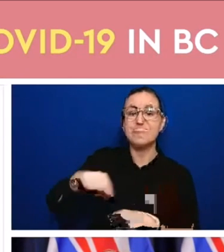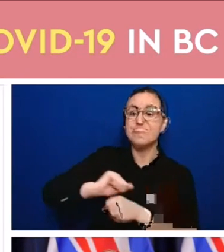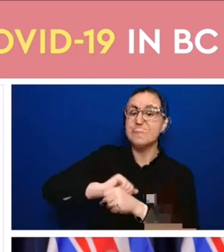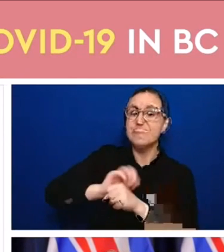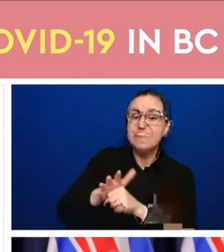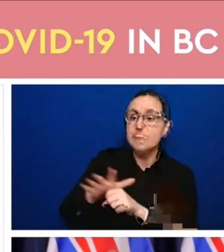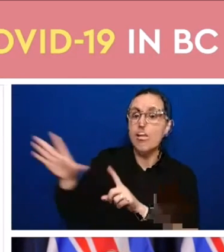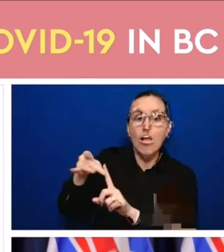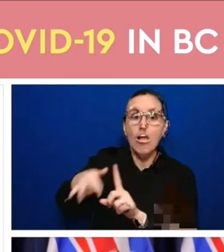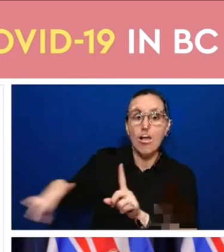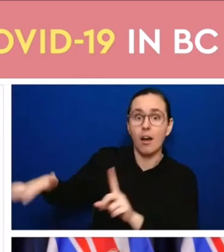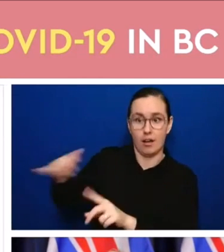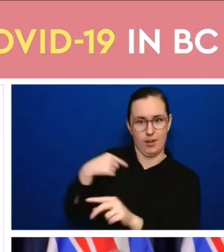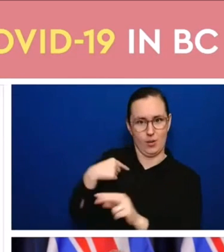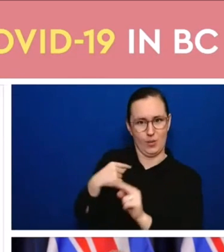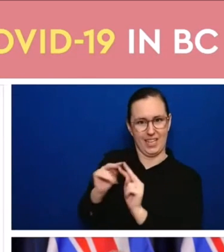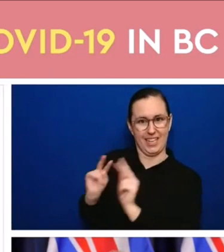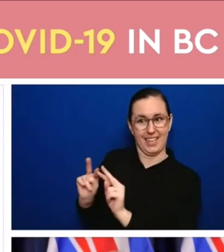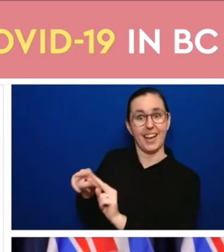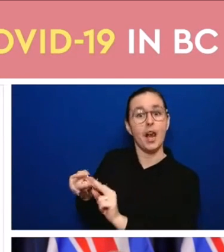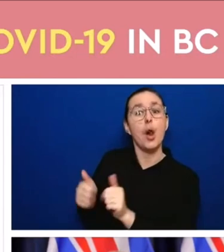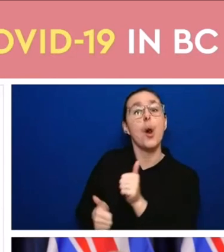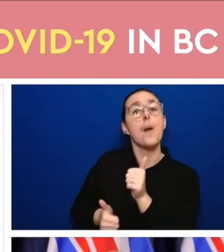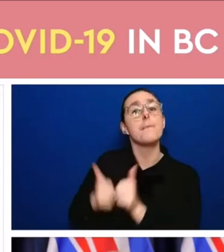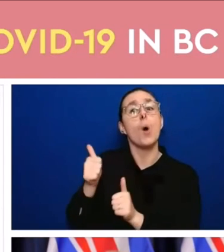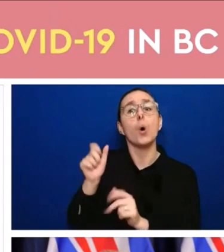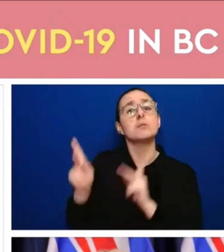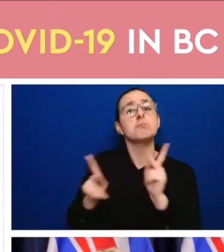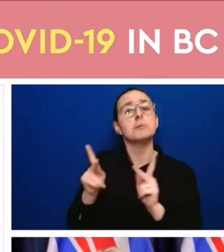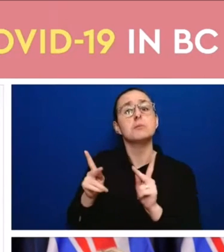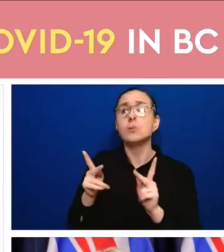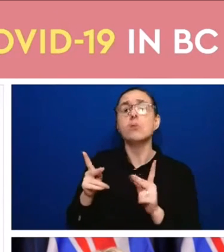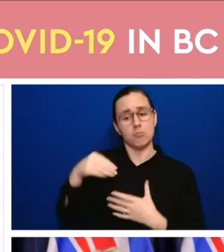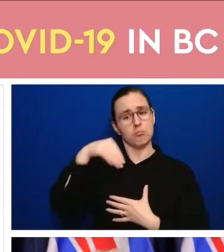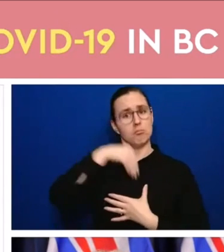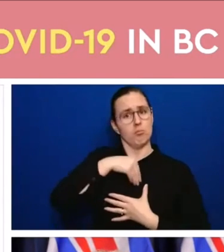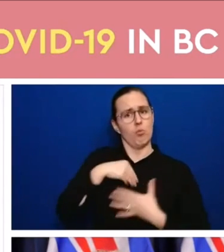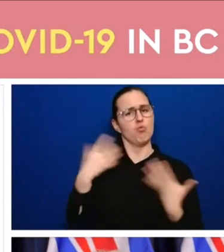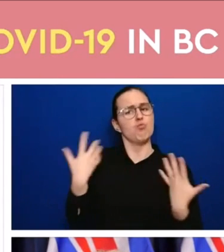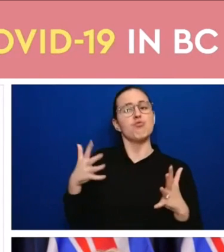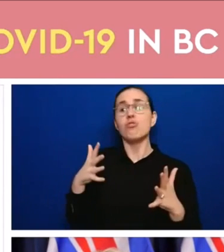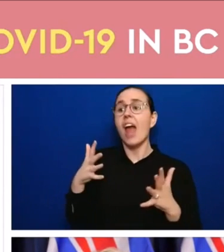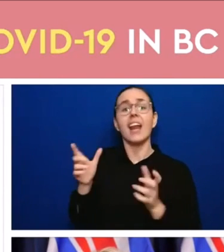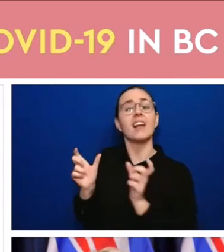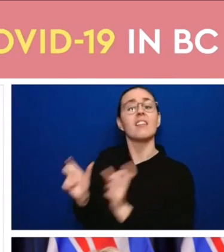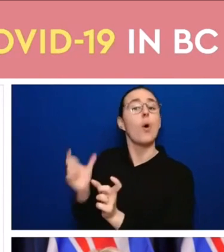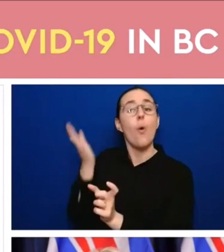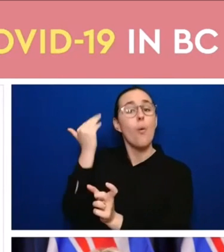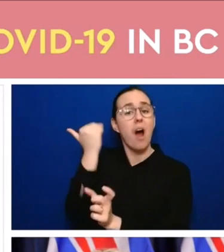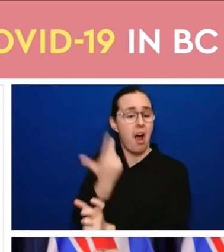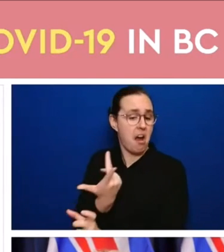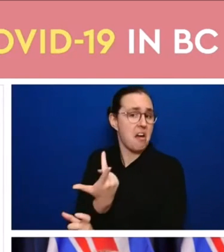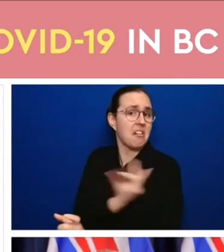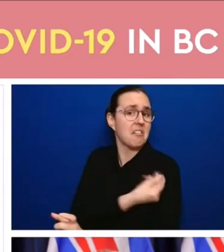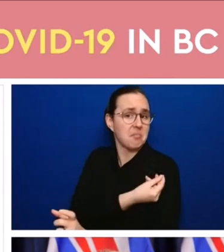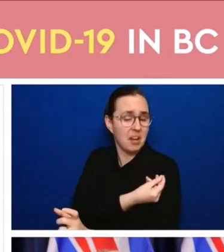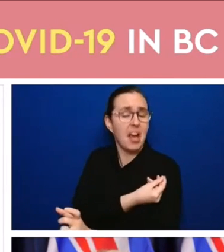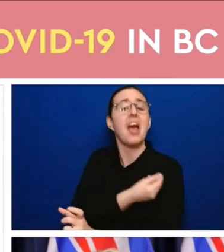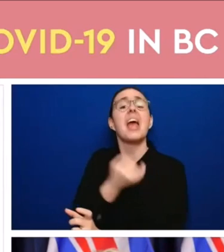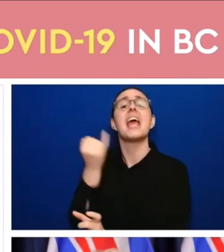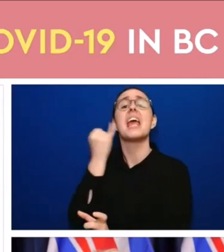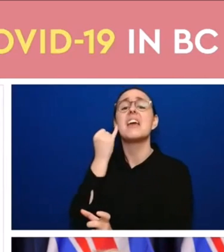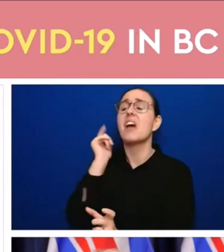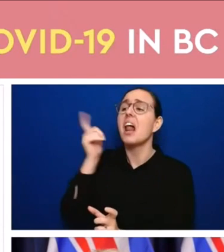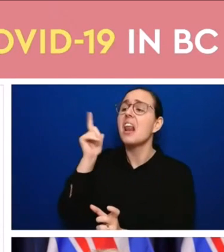doesn't lead to serious illness or hospitalizations and we need to respect that people need to go at their own